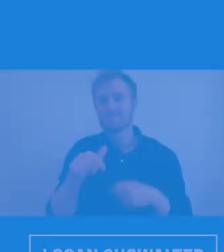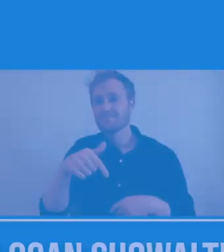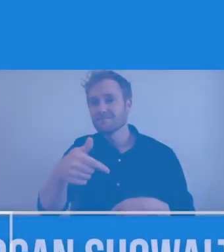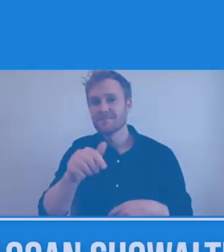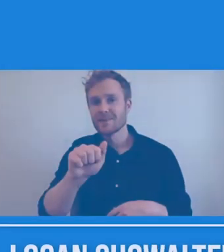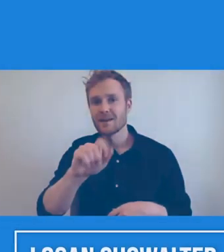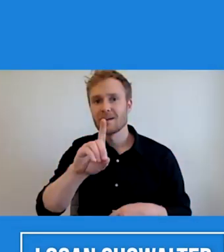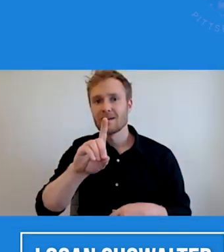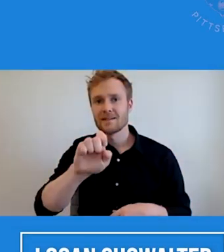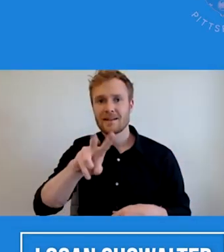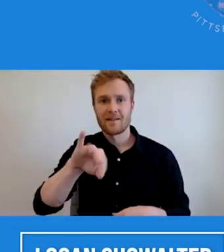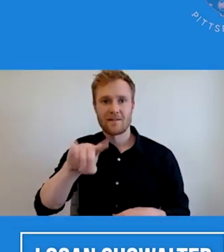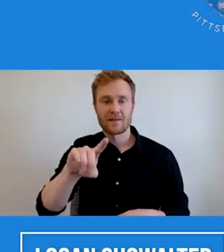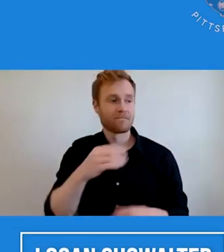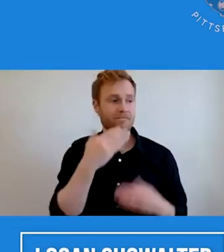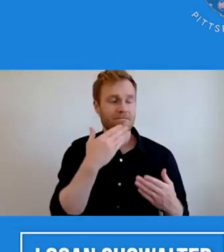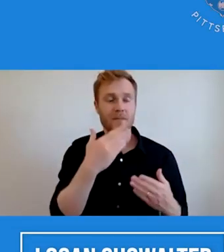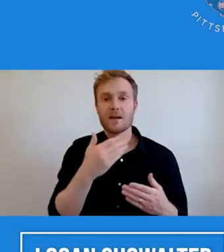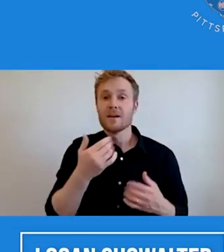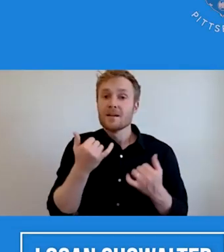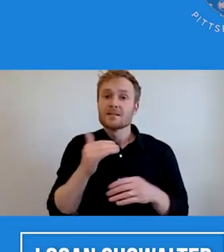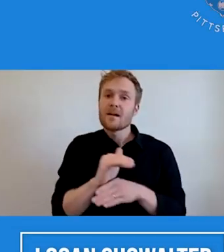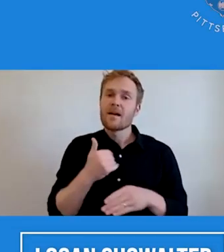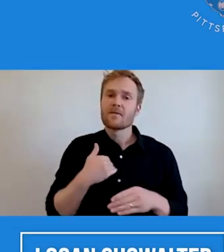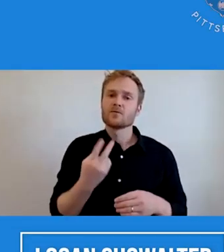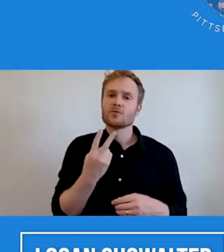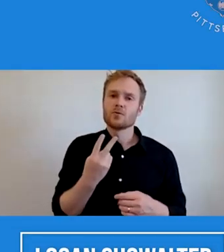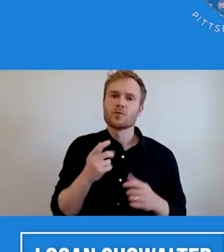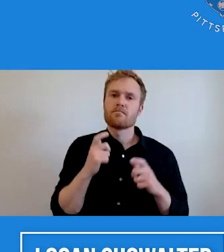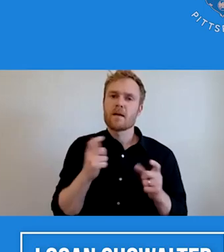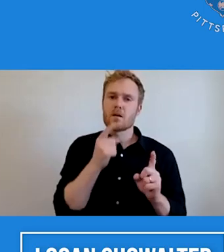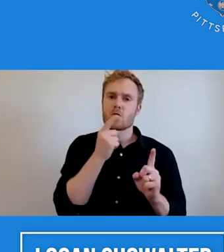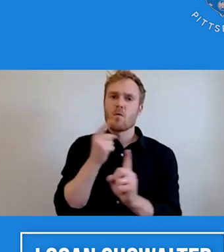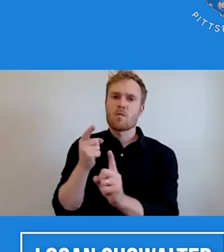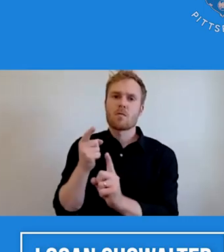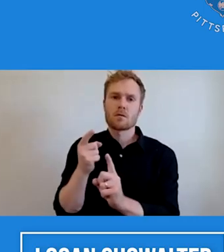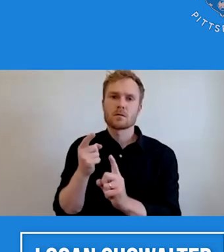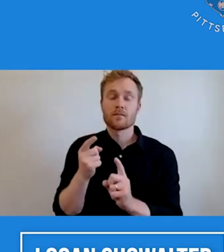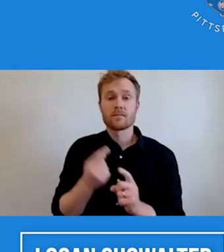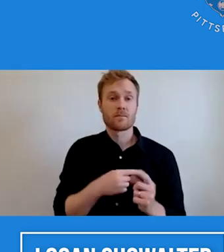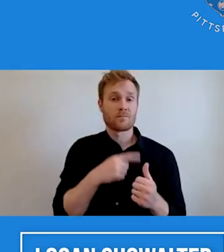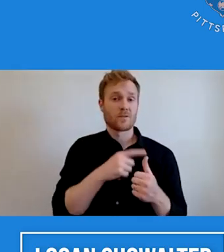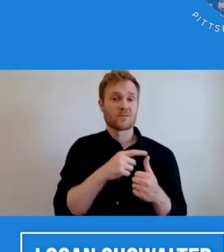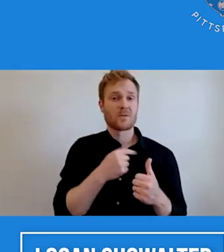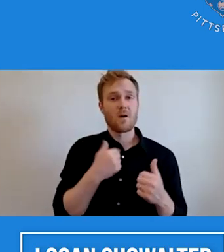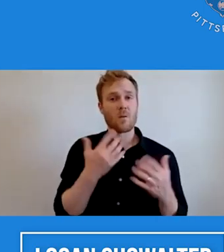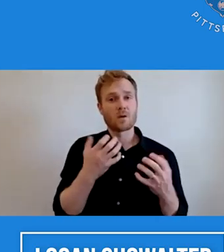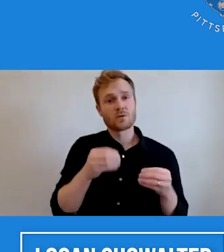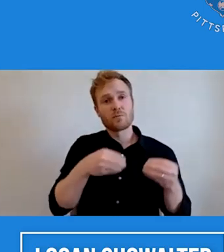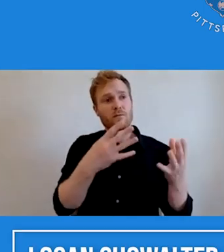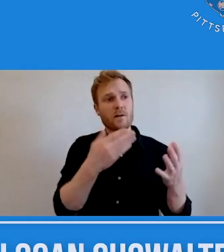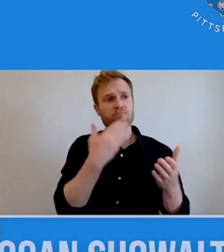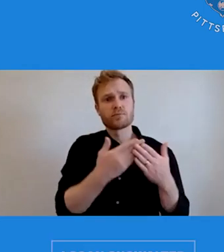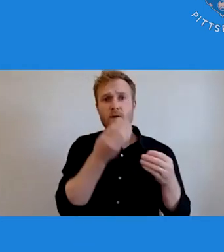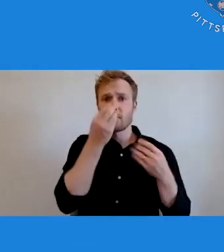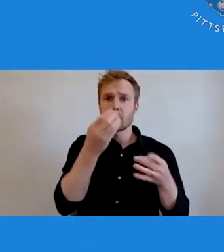So tonight we really have two kind of big goals. One is that we want to provide good information to city residents and the public so they understand how